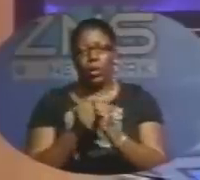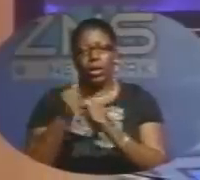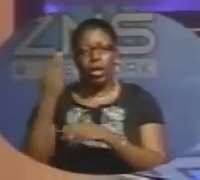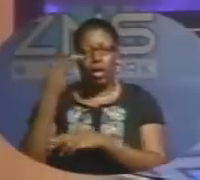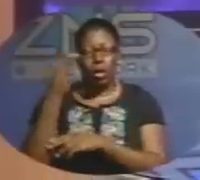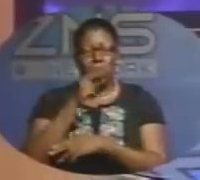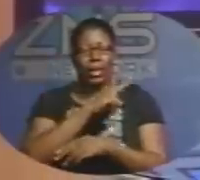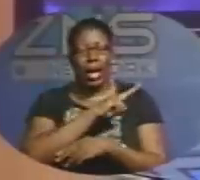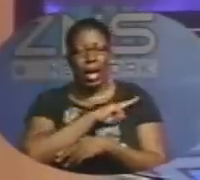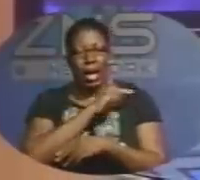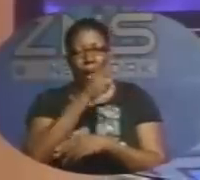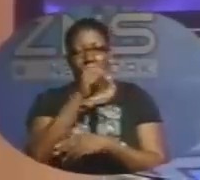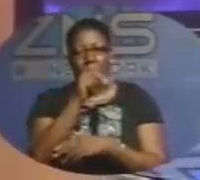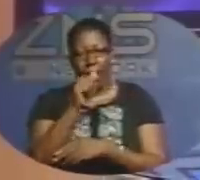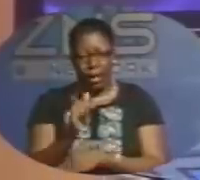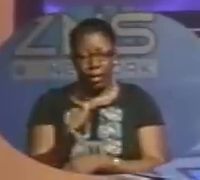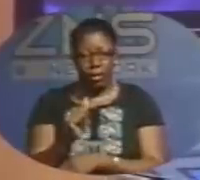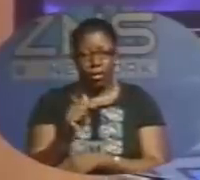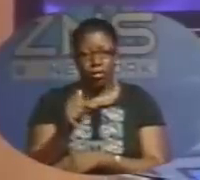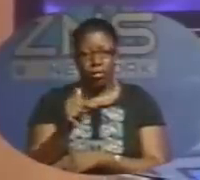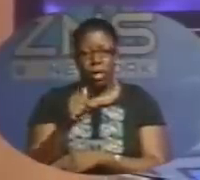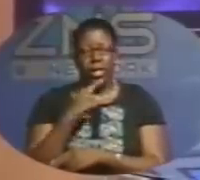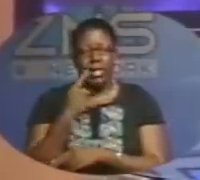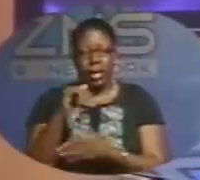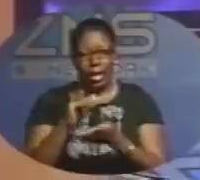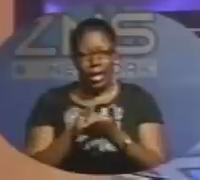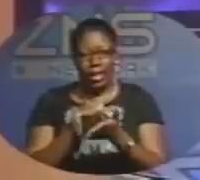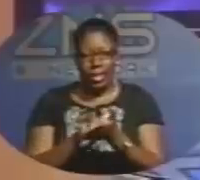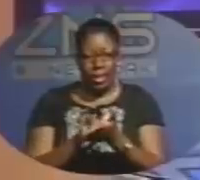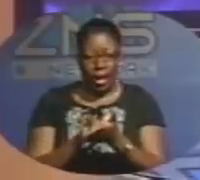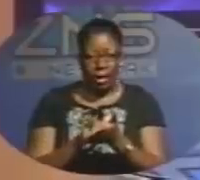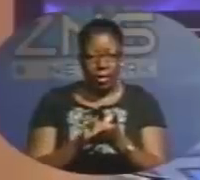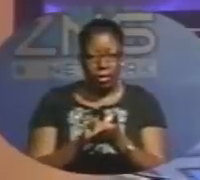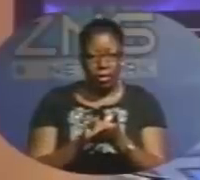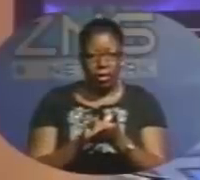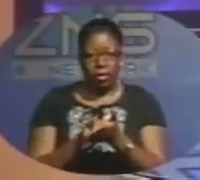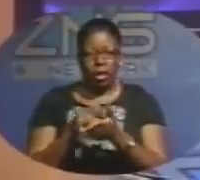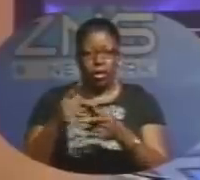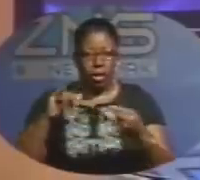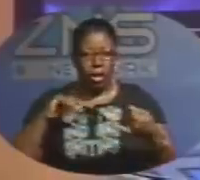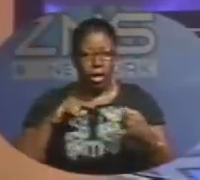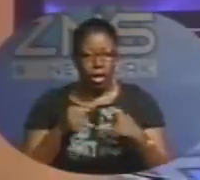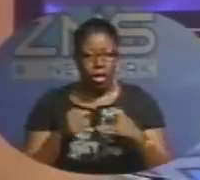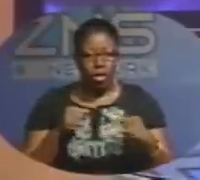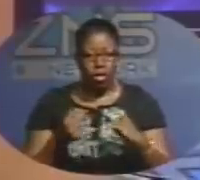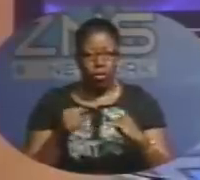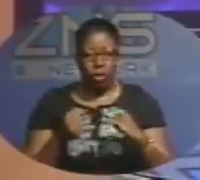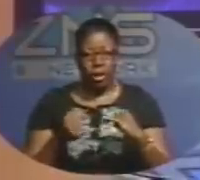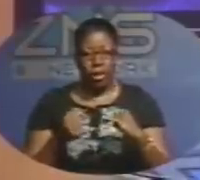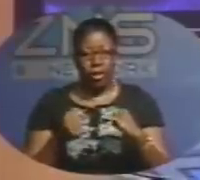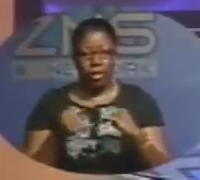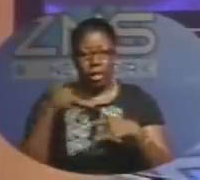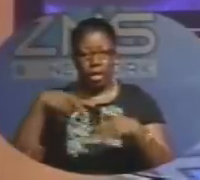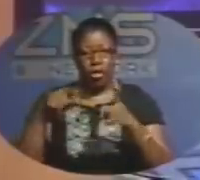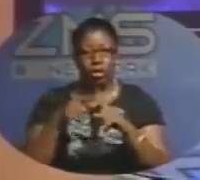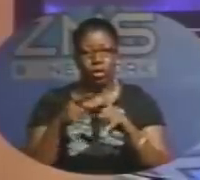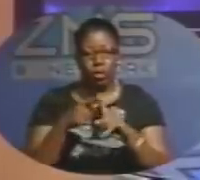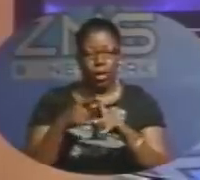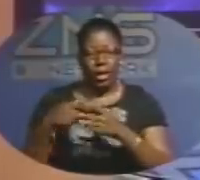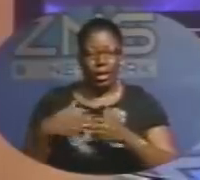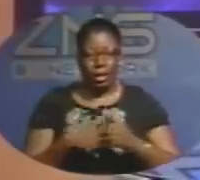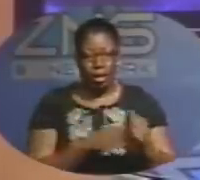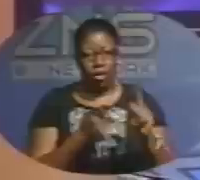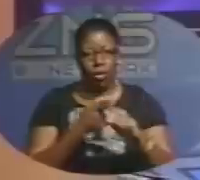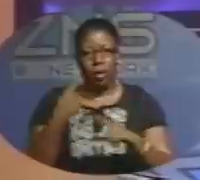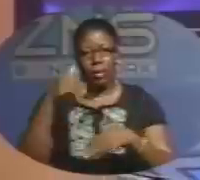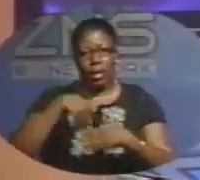Hanna just a short time ago. He told us it's believed it was injuries DeFriend sustained in an altercation with the deceased which led to